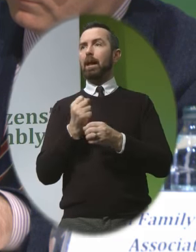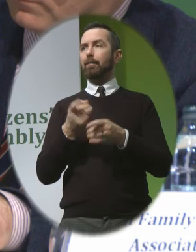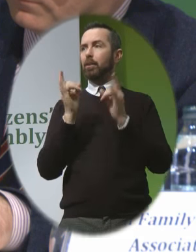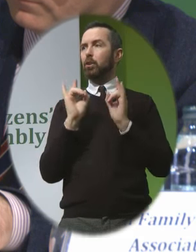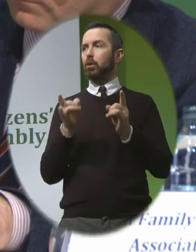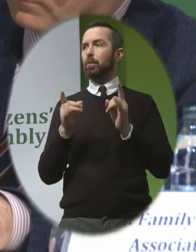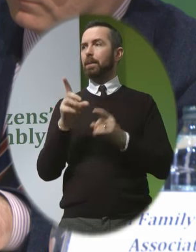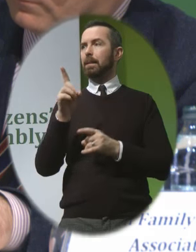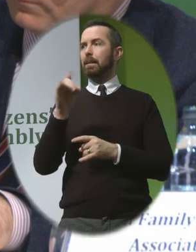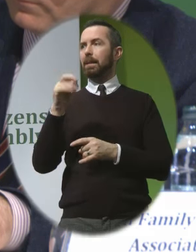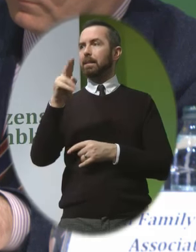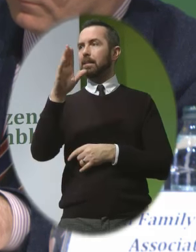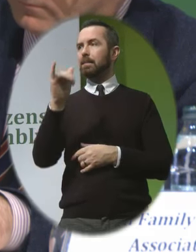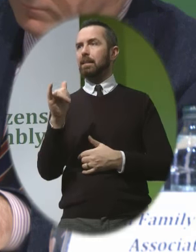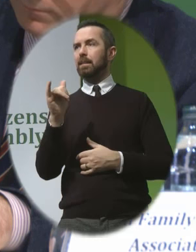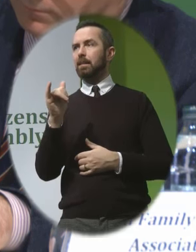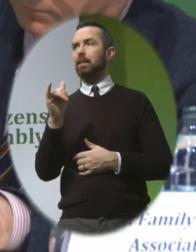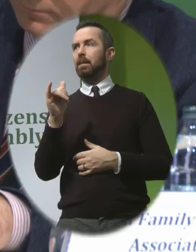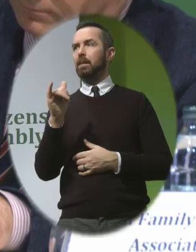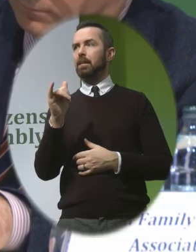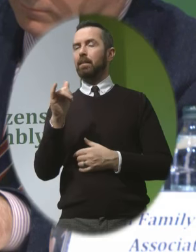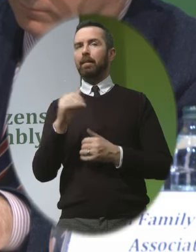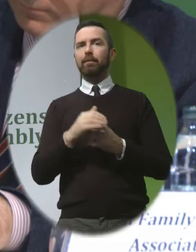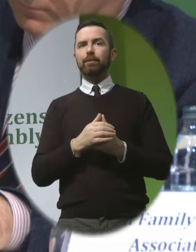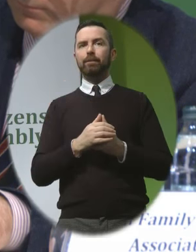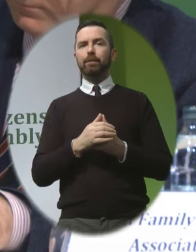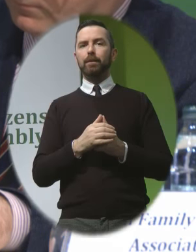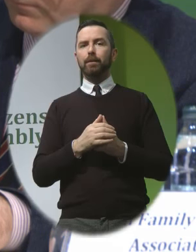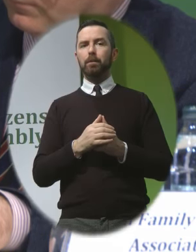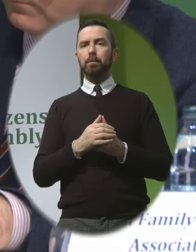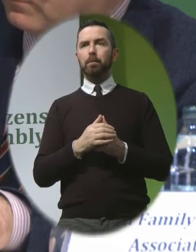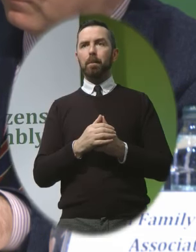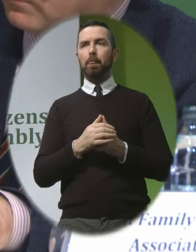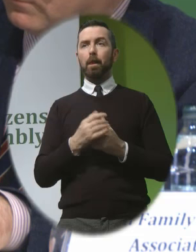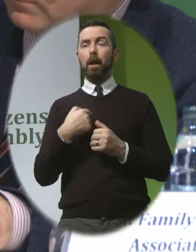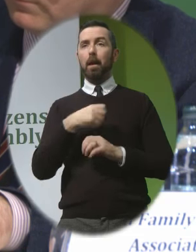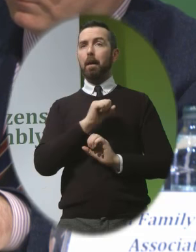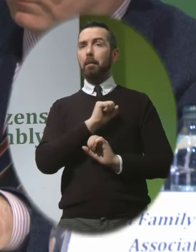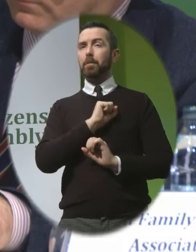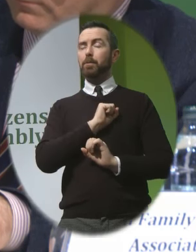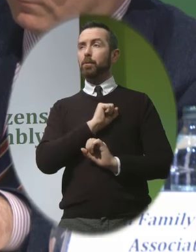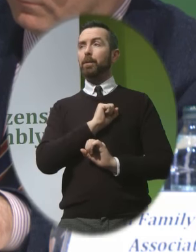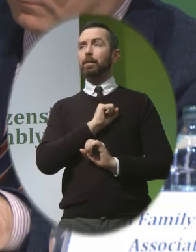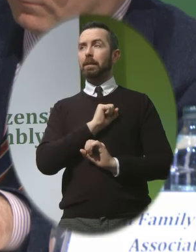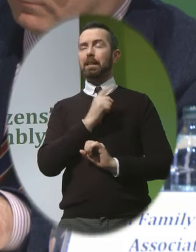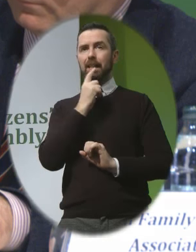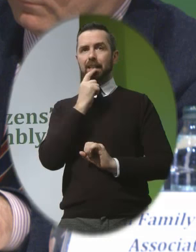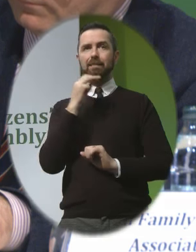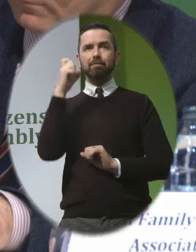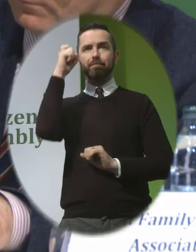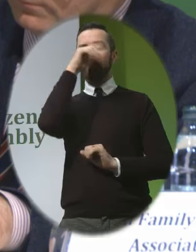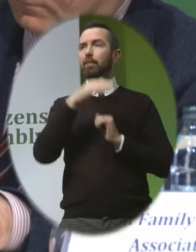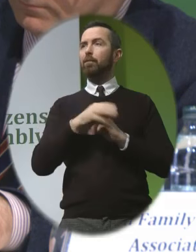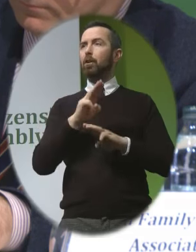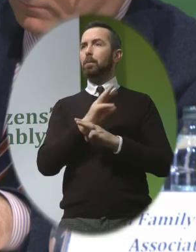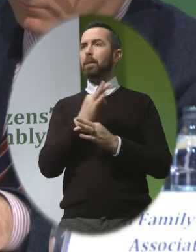And whether it is difficult And I have no doubt it is most difficult for parents